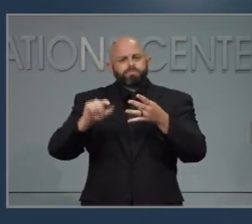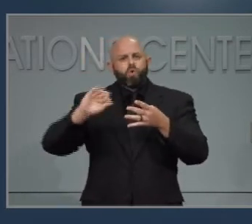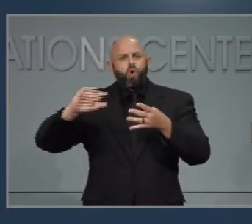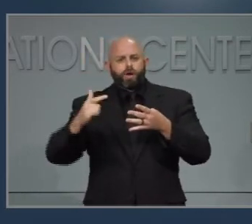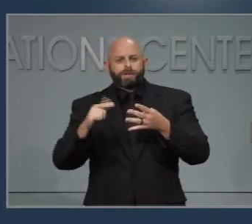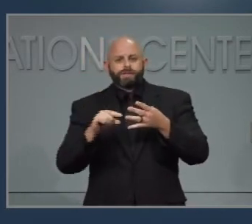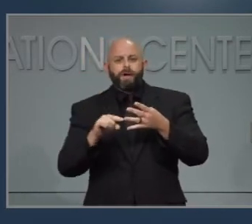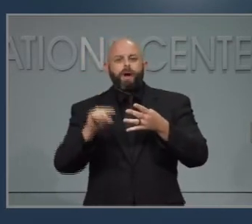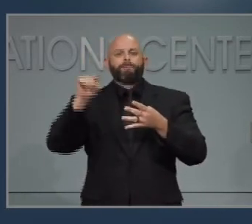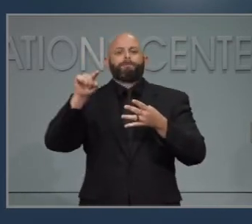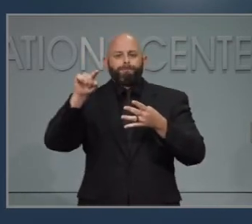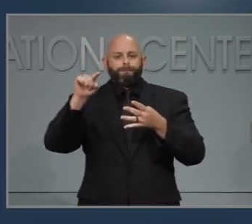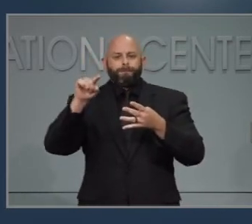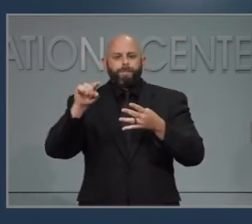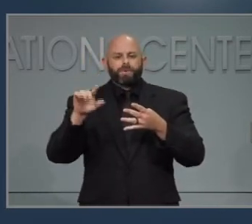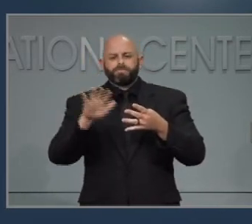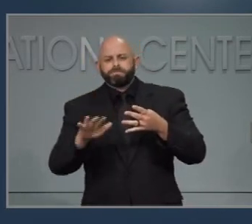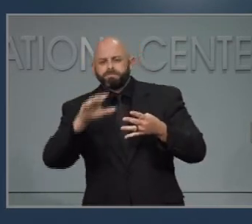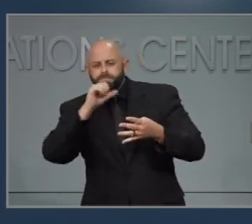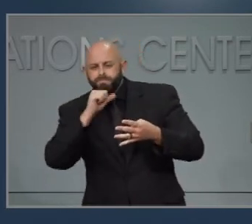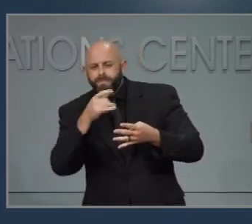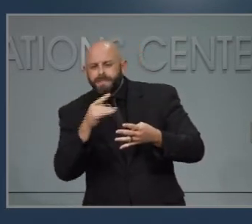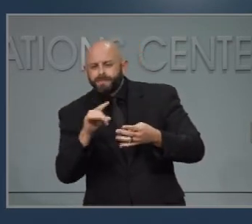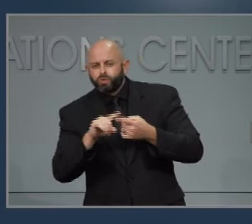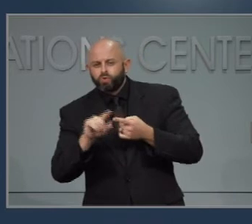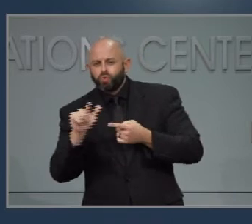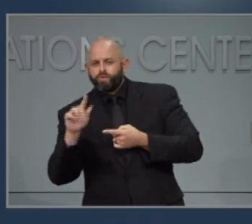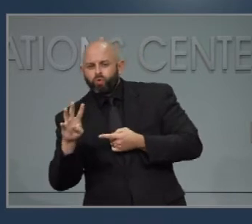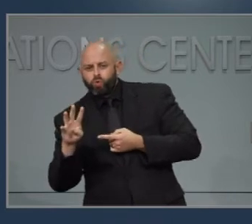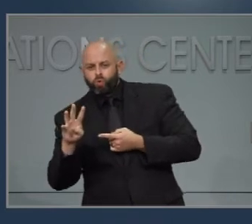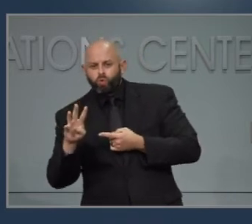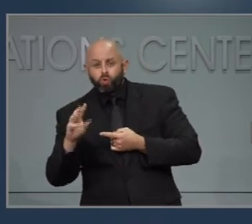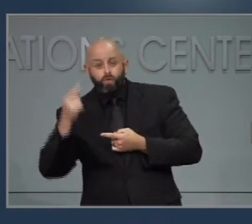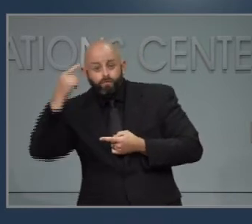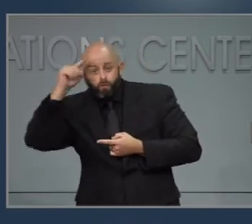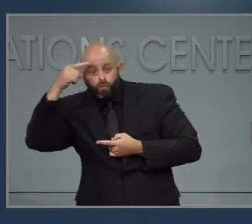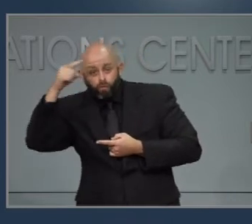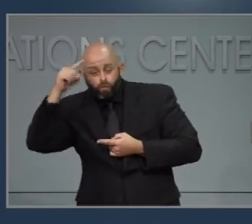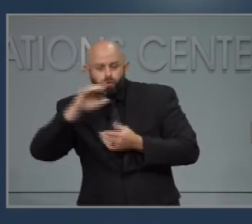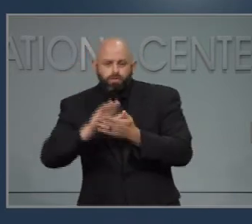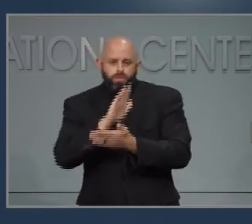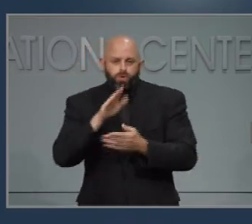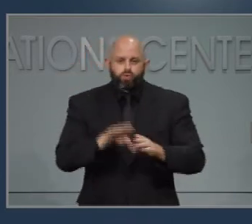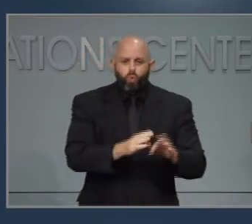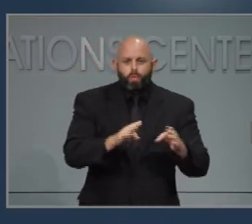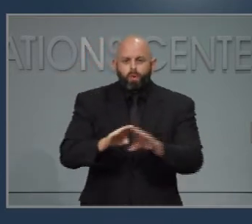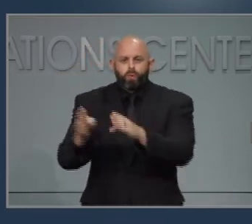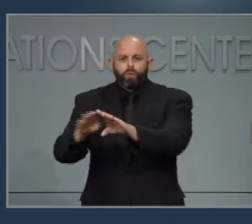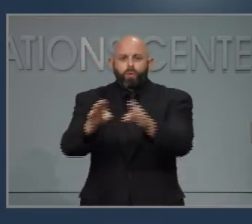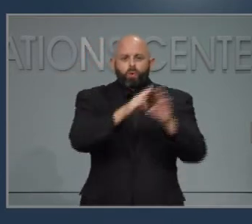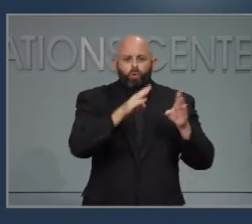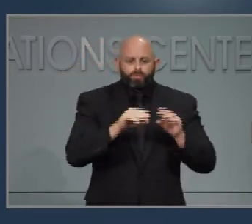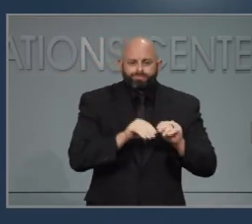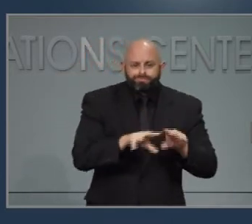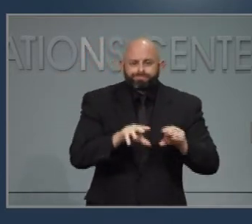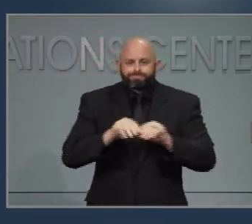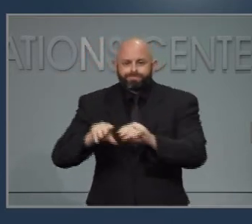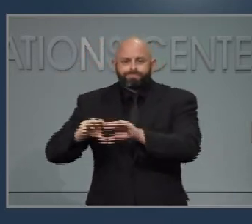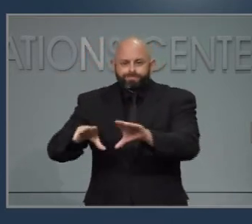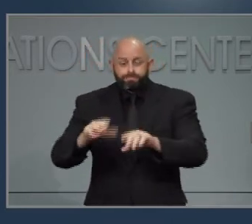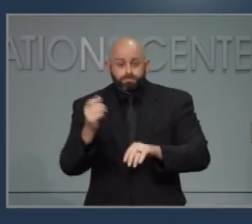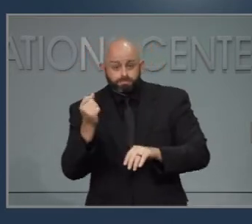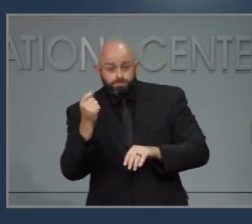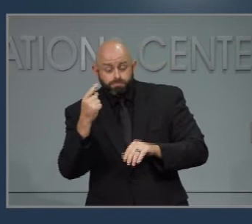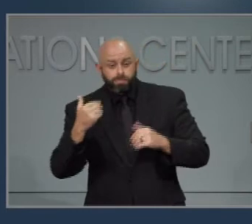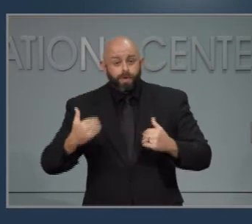in new cases among 18 to 24-year-olds when colleges and universities opened. And while young adults are